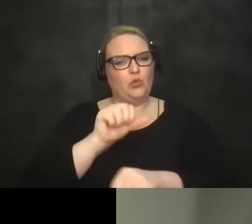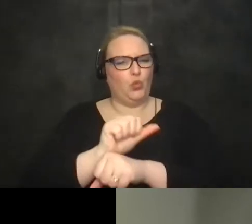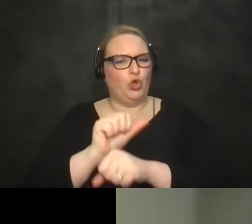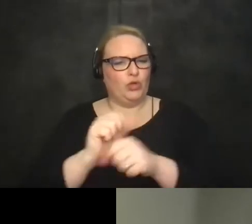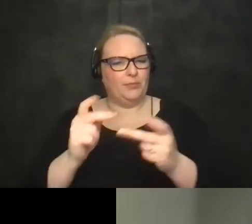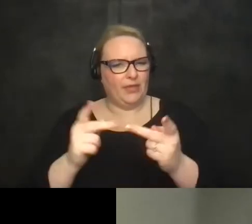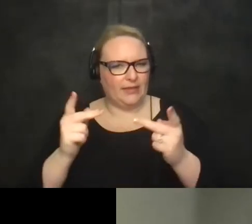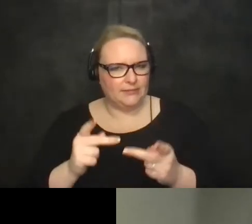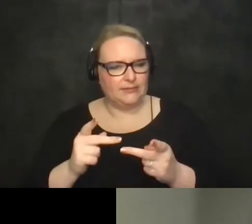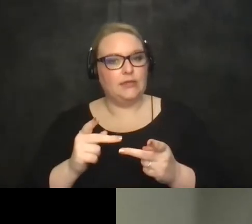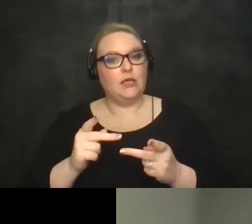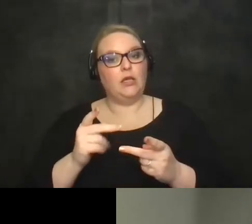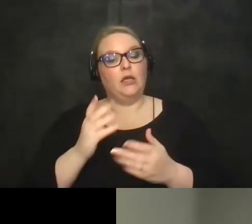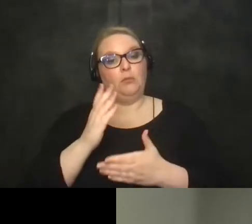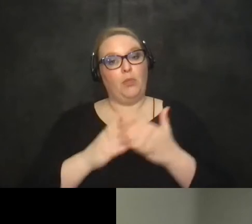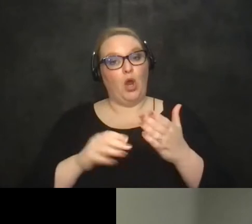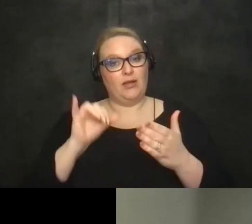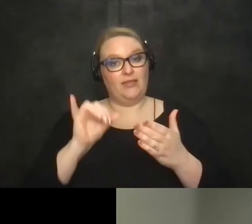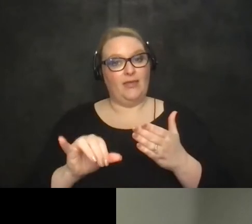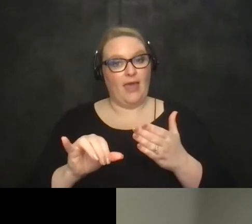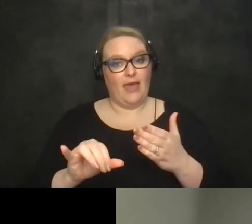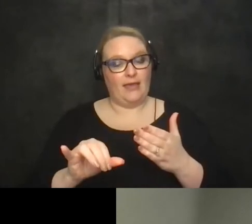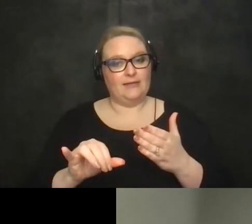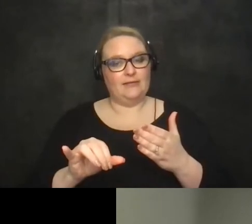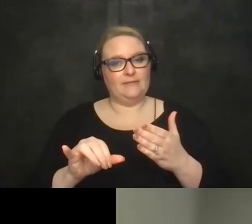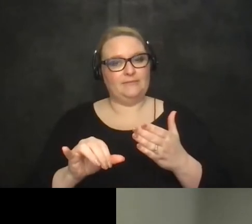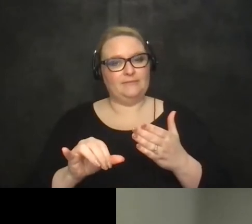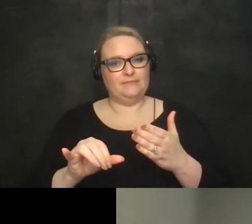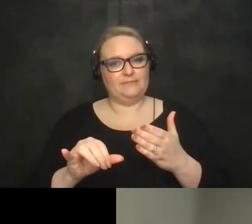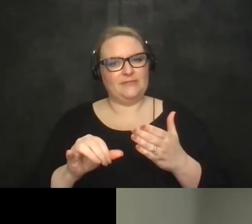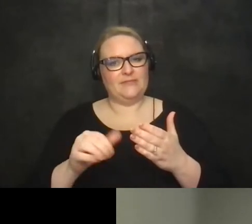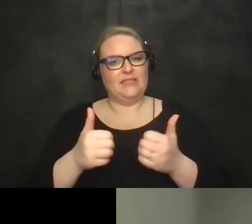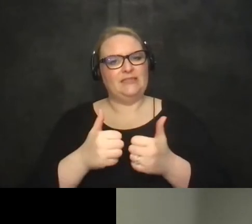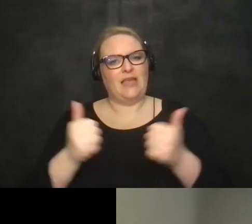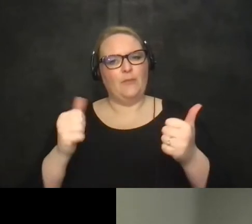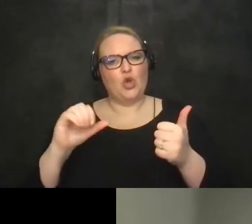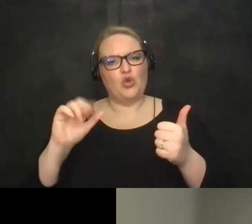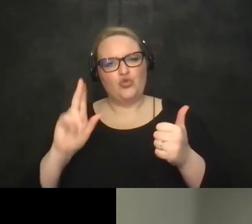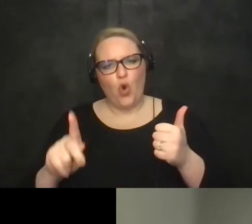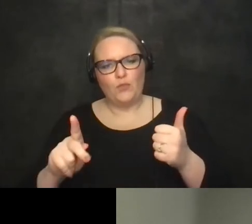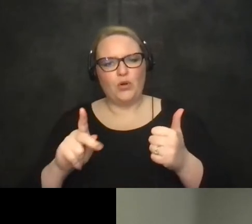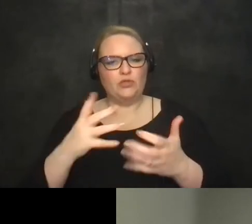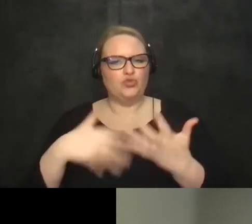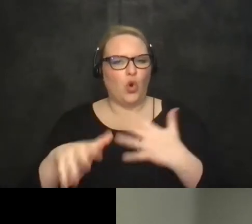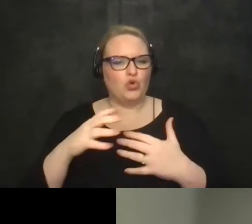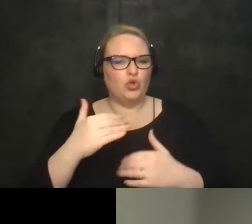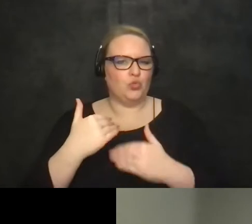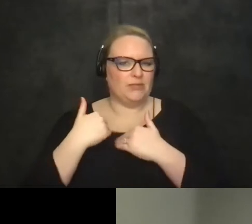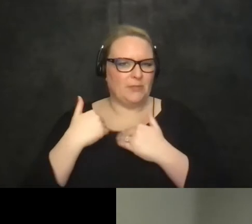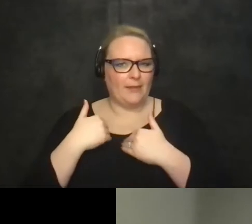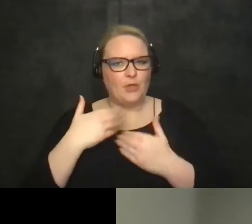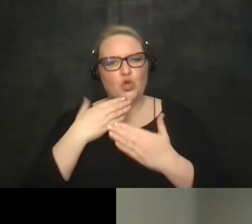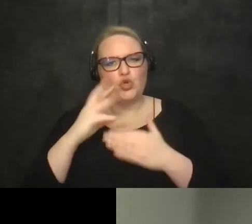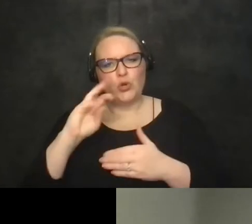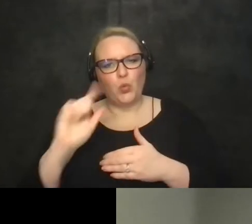maybe part of that trend has been away from that being part of corporate and social responsibility and goodwill from